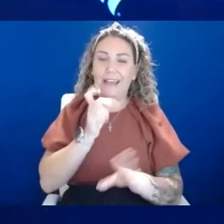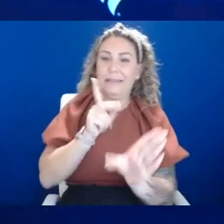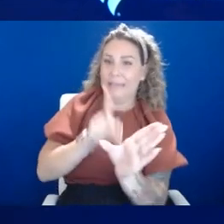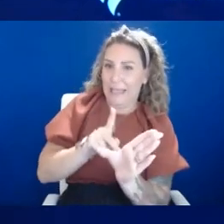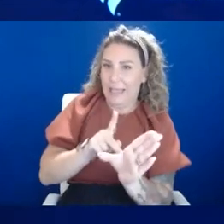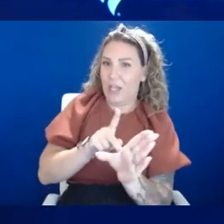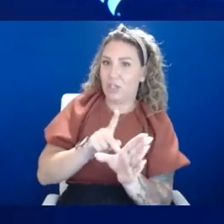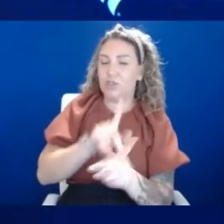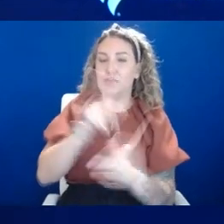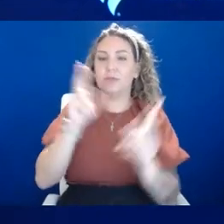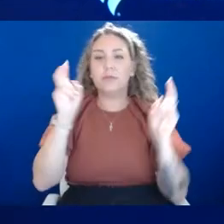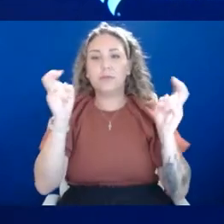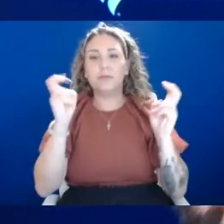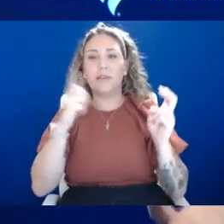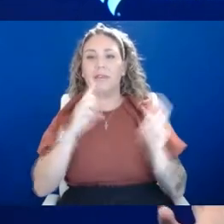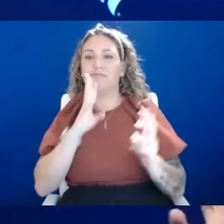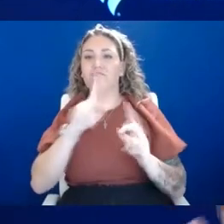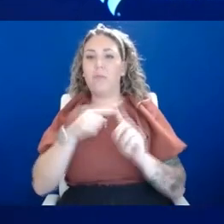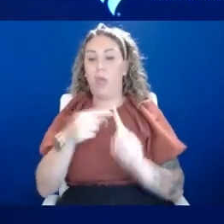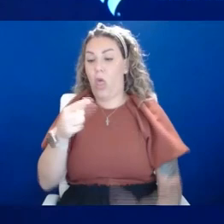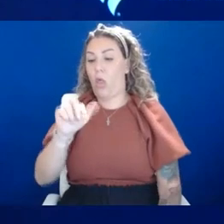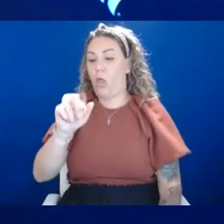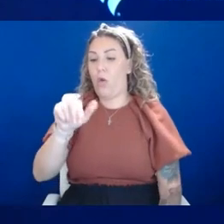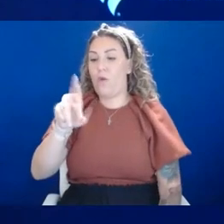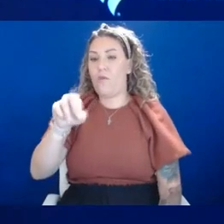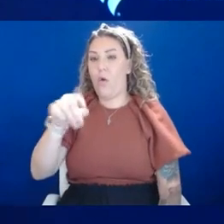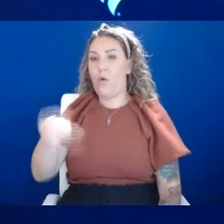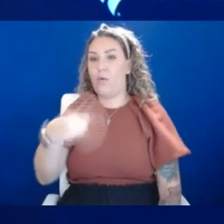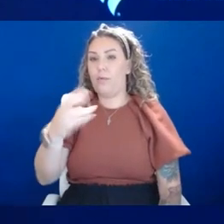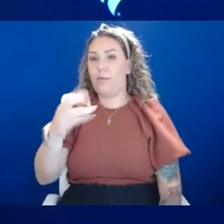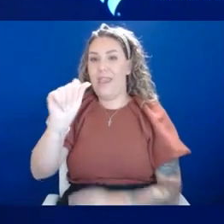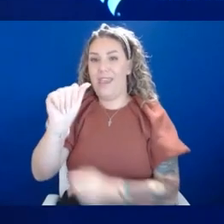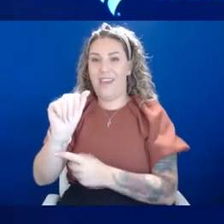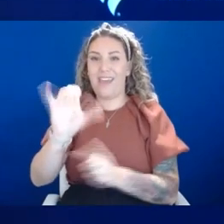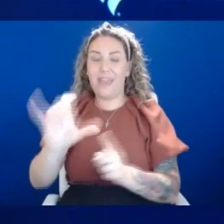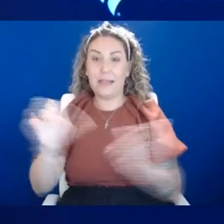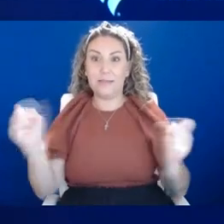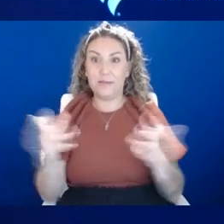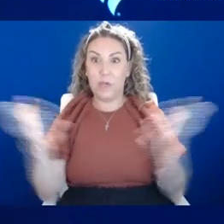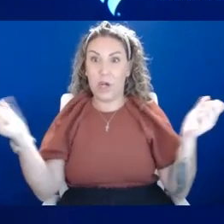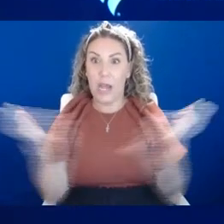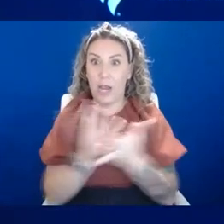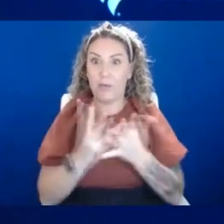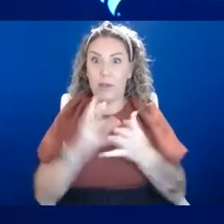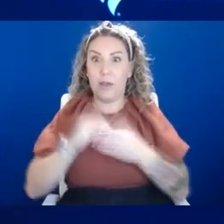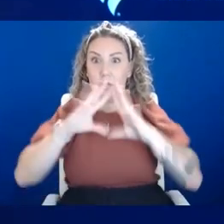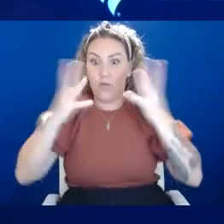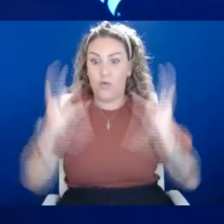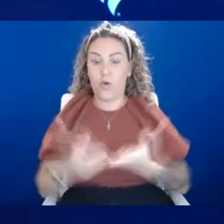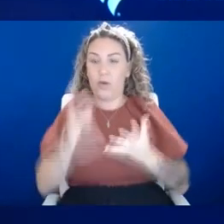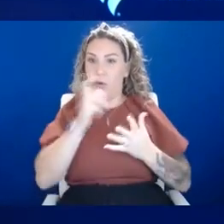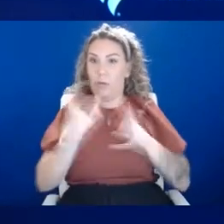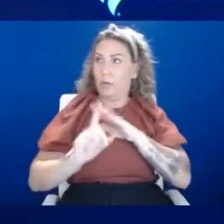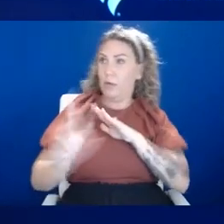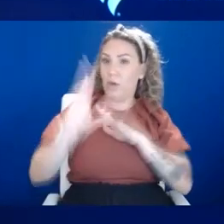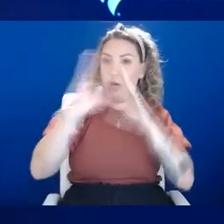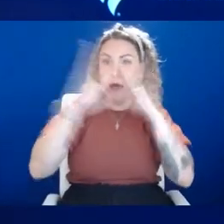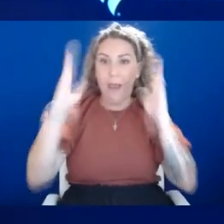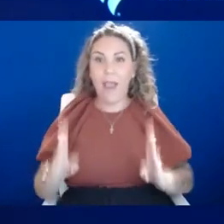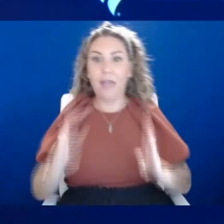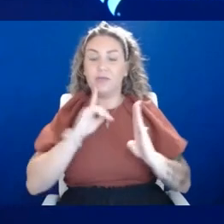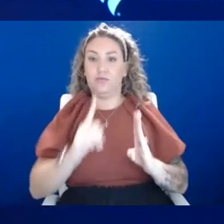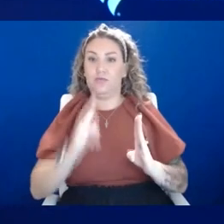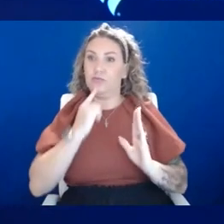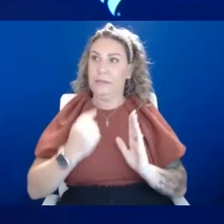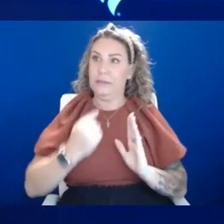I talked about agoraphobia earlier. That is literally a fear of pretty much everything in the world. So you don't leave your house. You're not engaging with people. extreme. Yep.